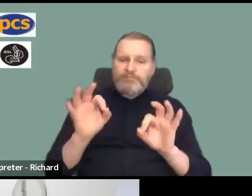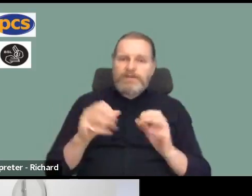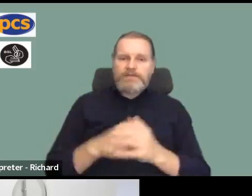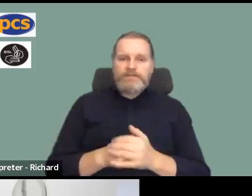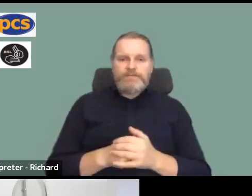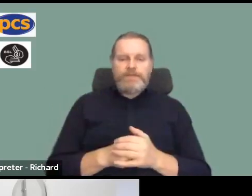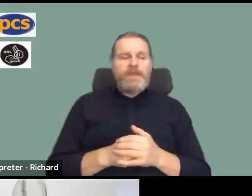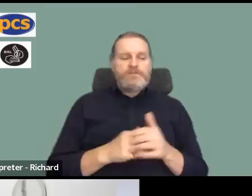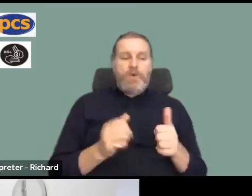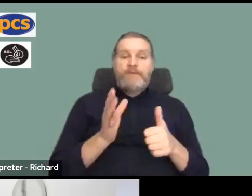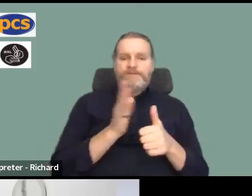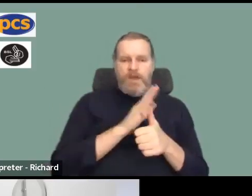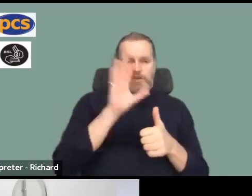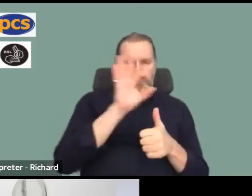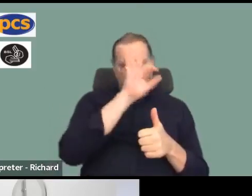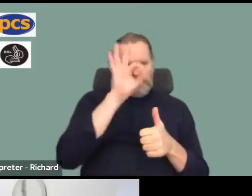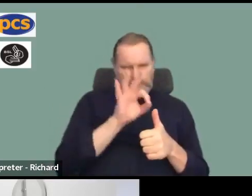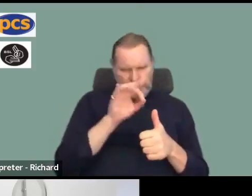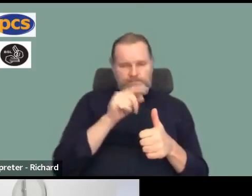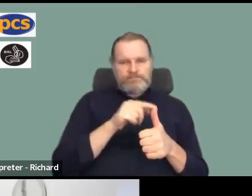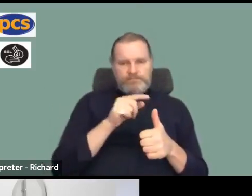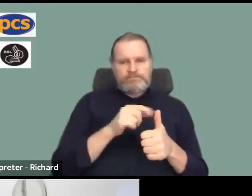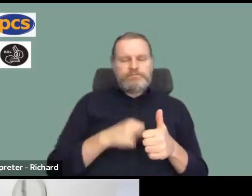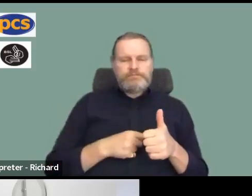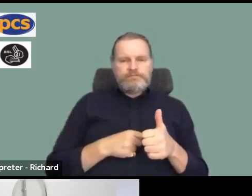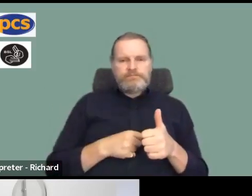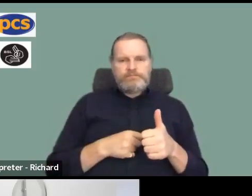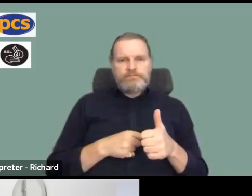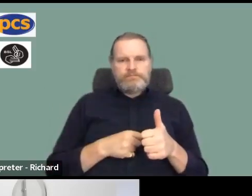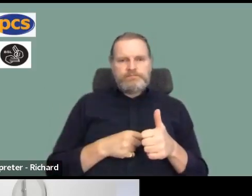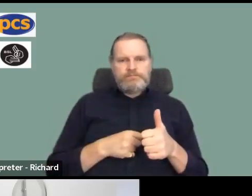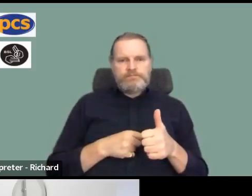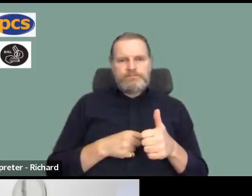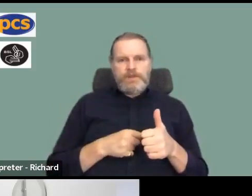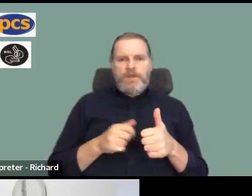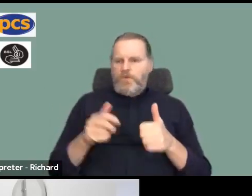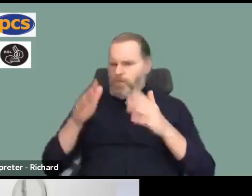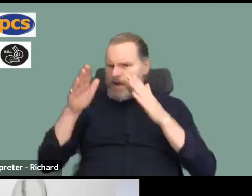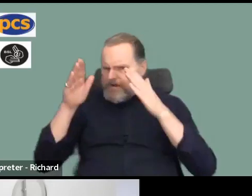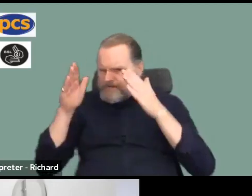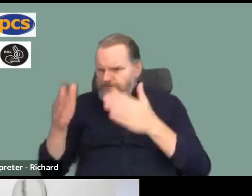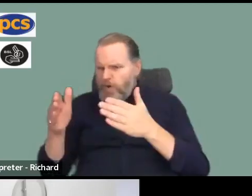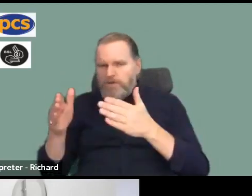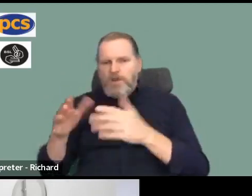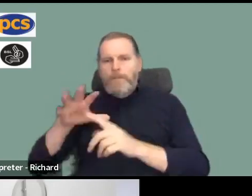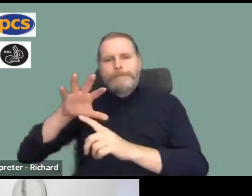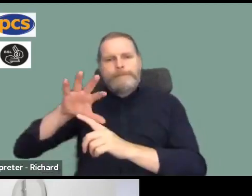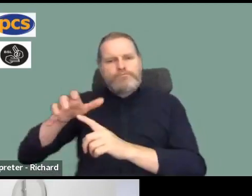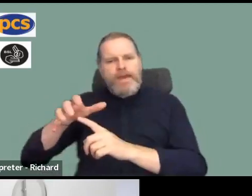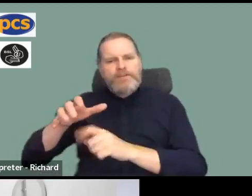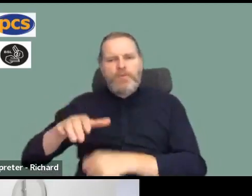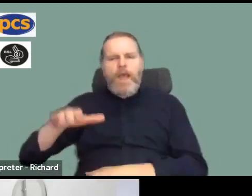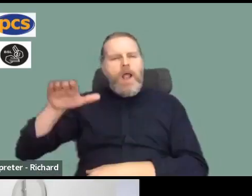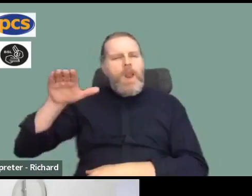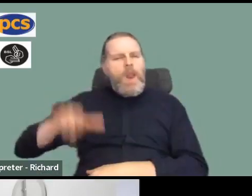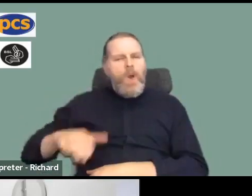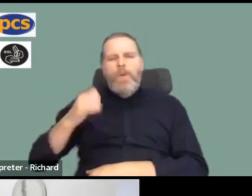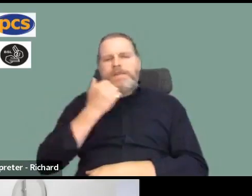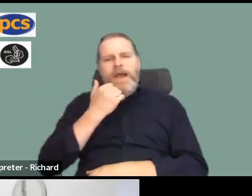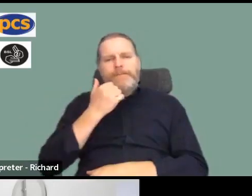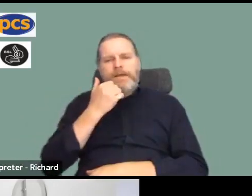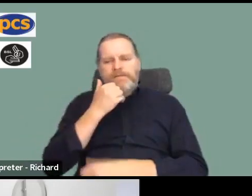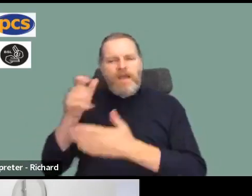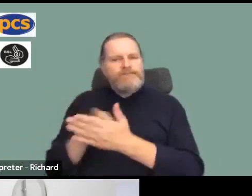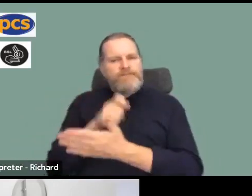with Sabine, we are focusing on branches where the turnout was low. So, just to let people know that